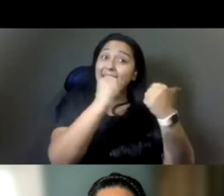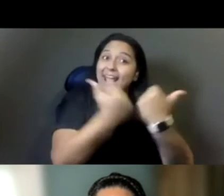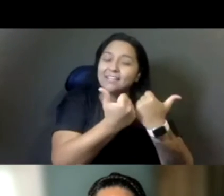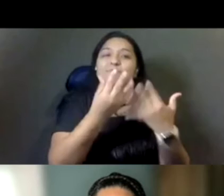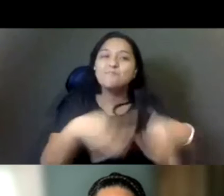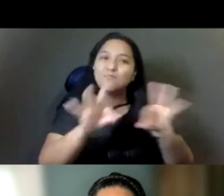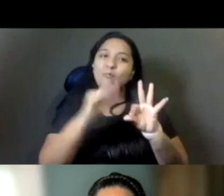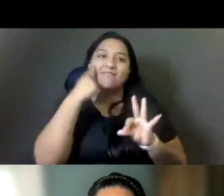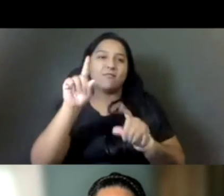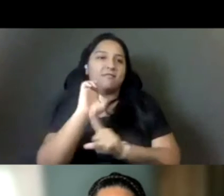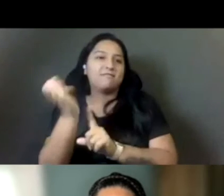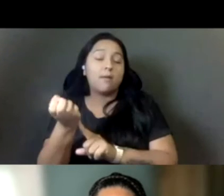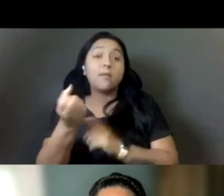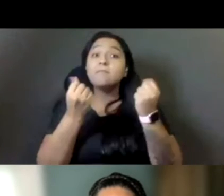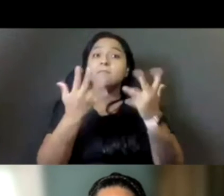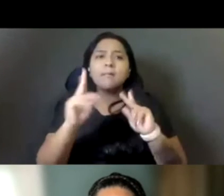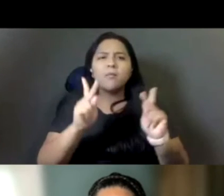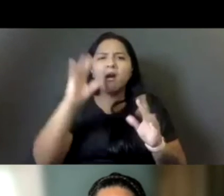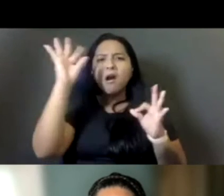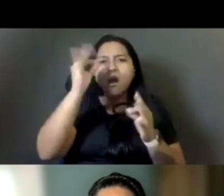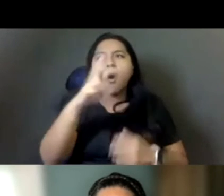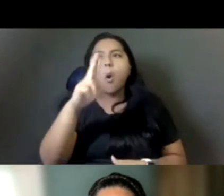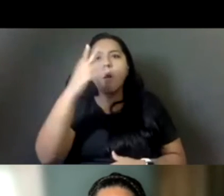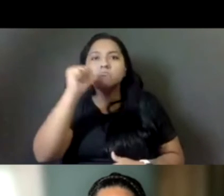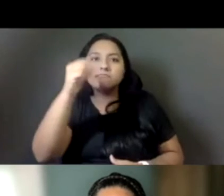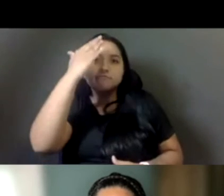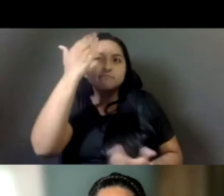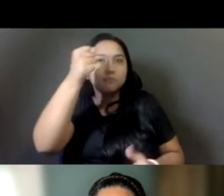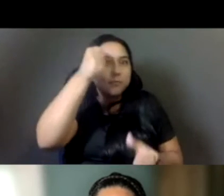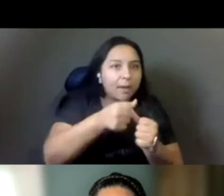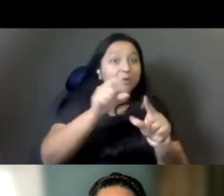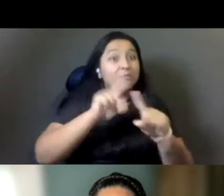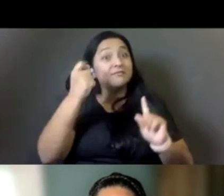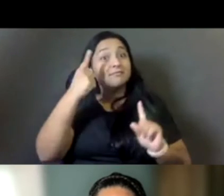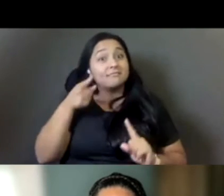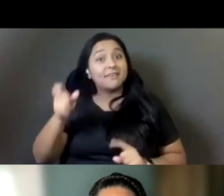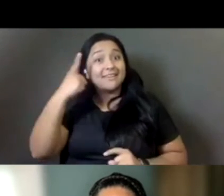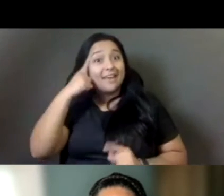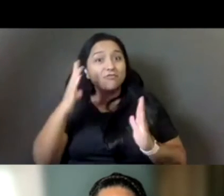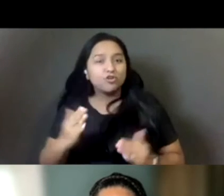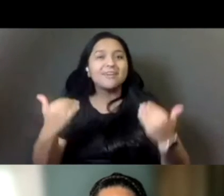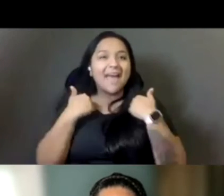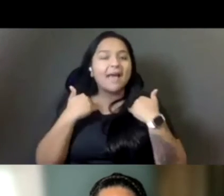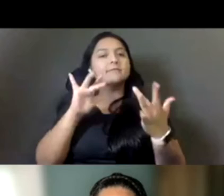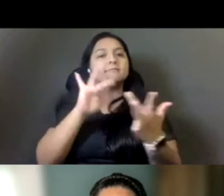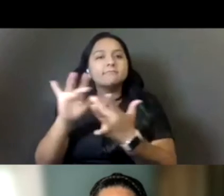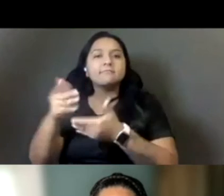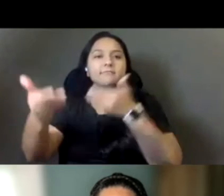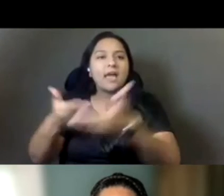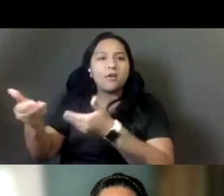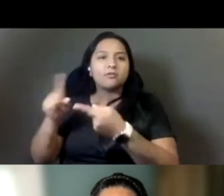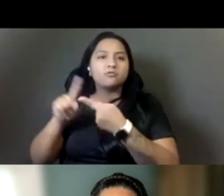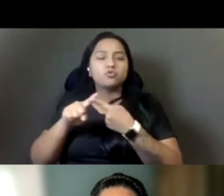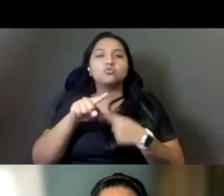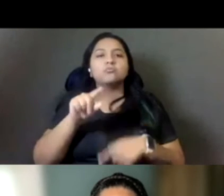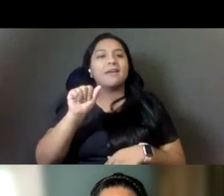forget, but the governor has appointments to the air quality management districts or air boards across the state. Um, one such appointment